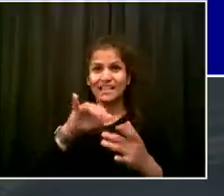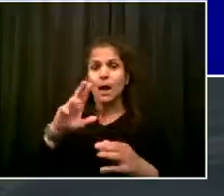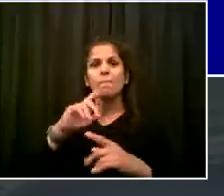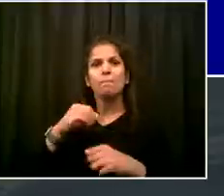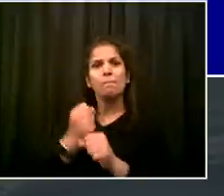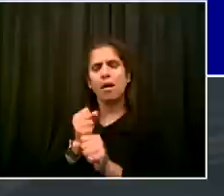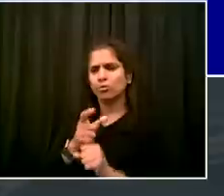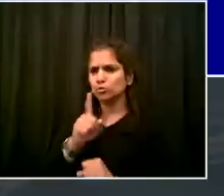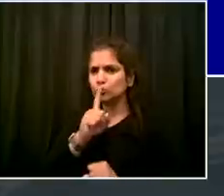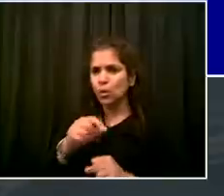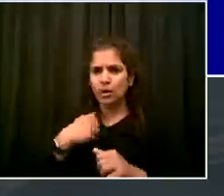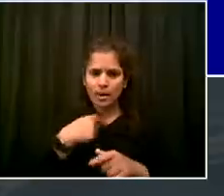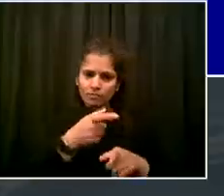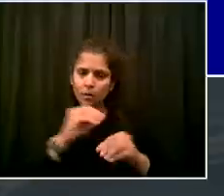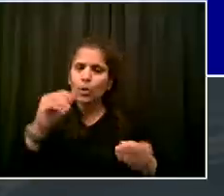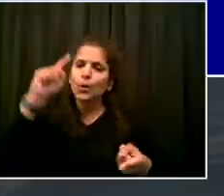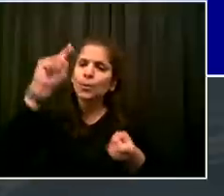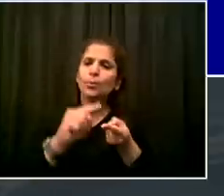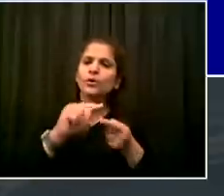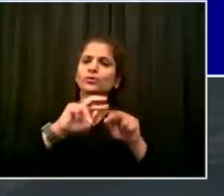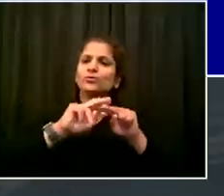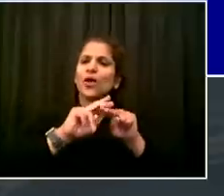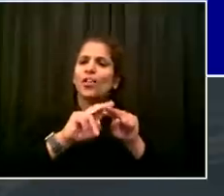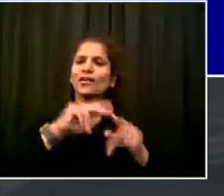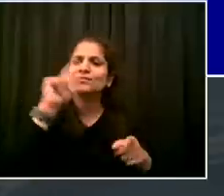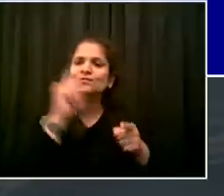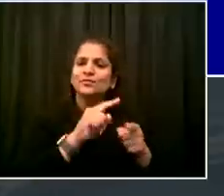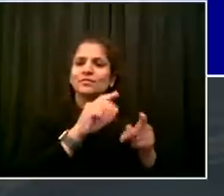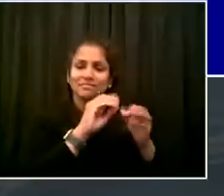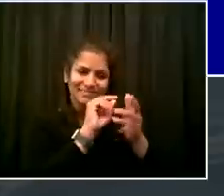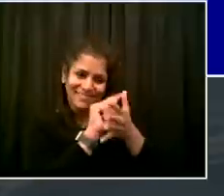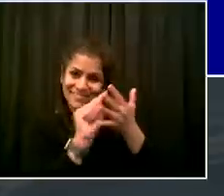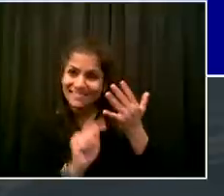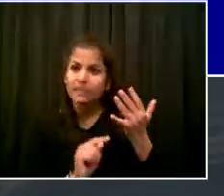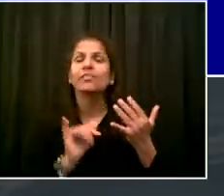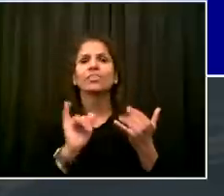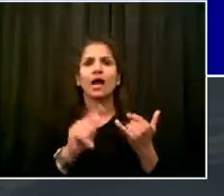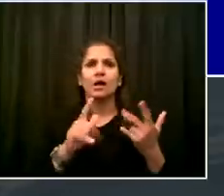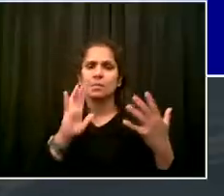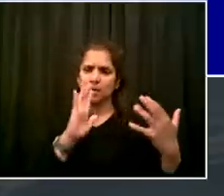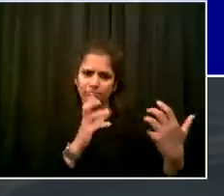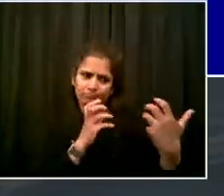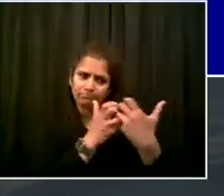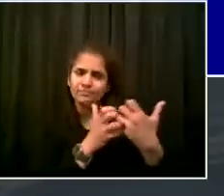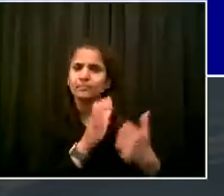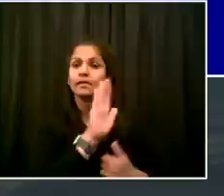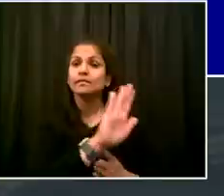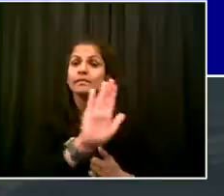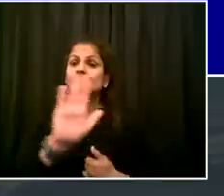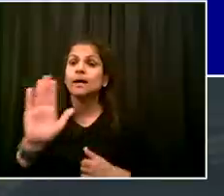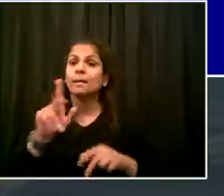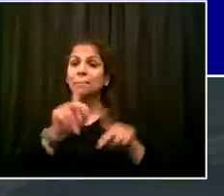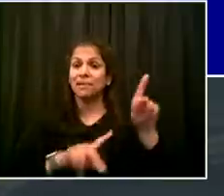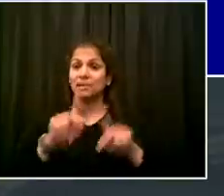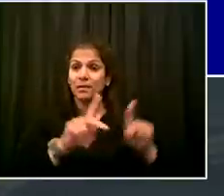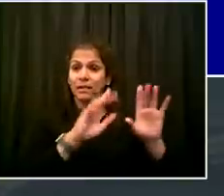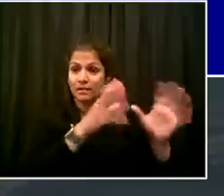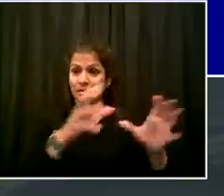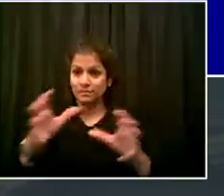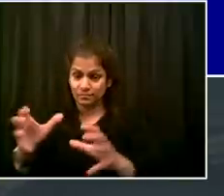solved the problem. Just to be clear, here's what I will not tolerate in this program. Any expired food,